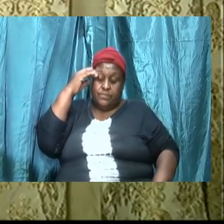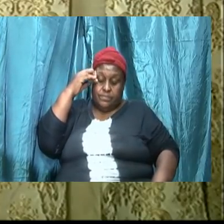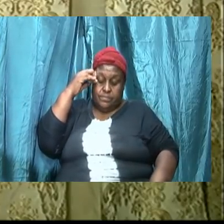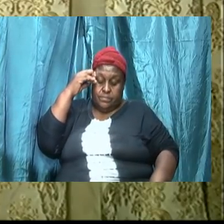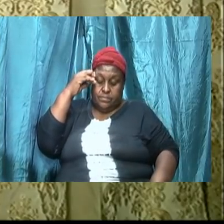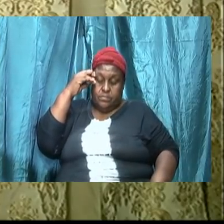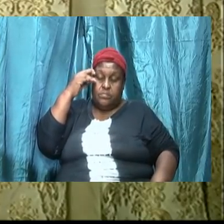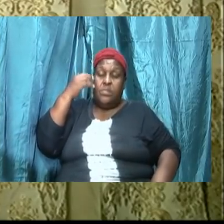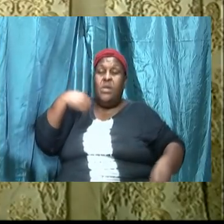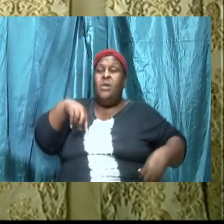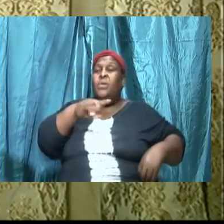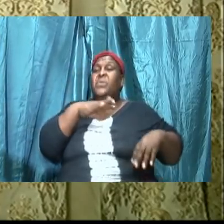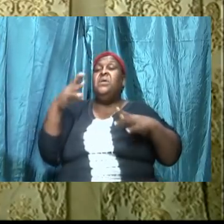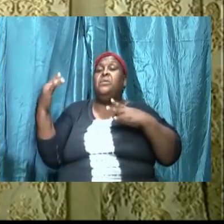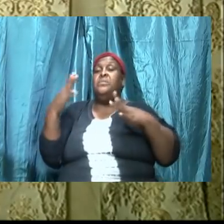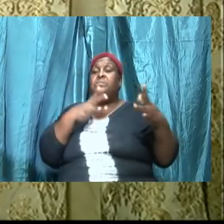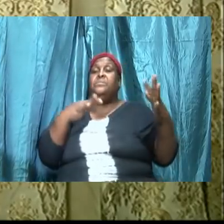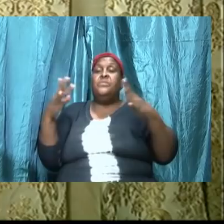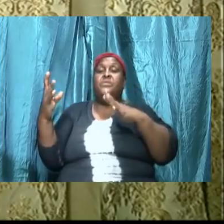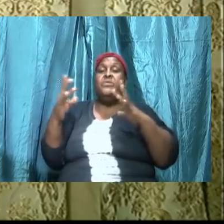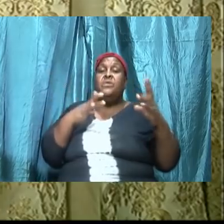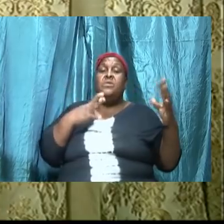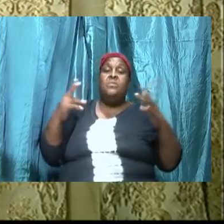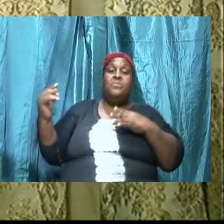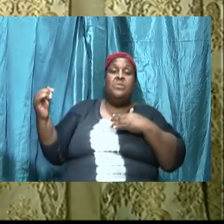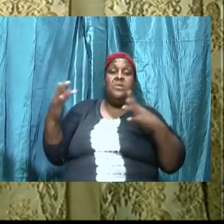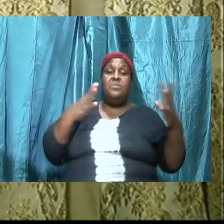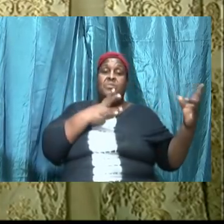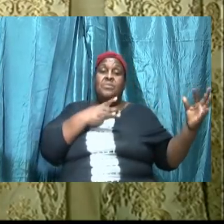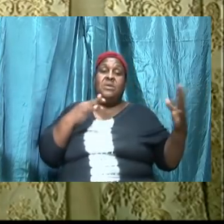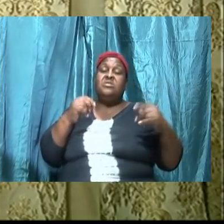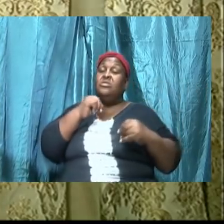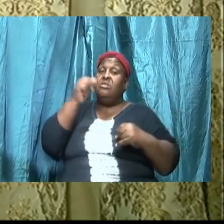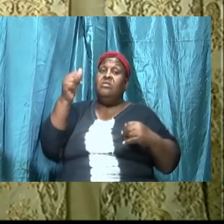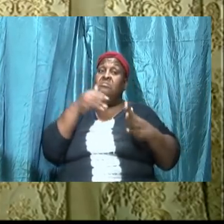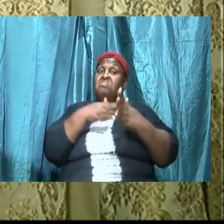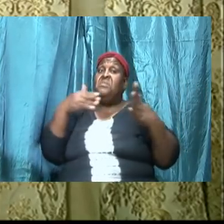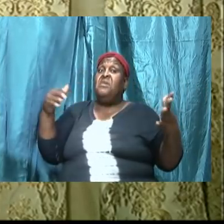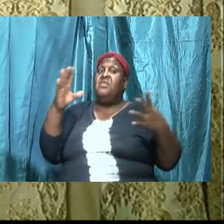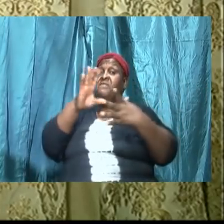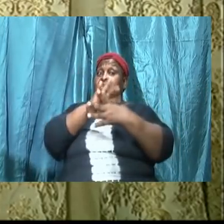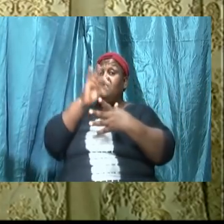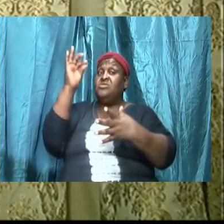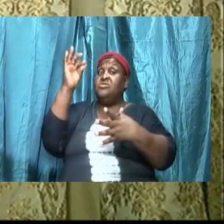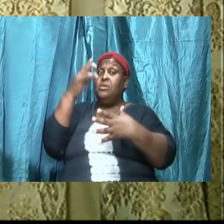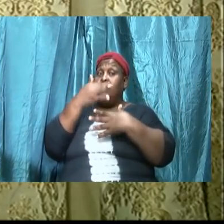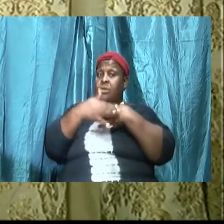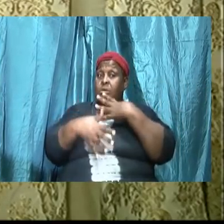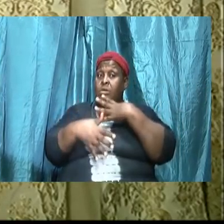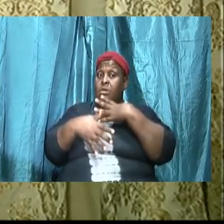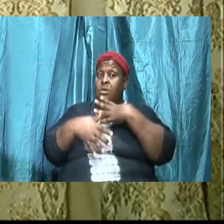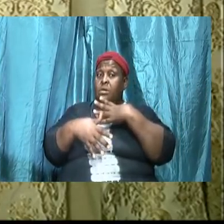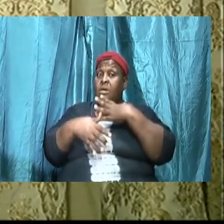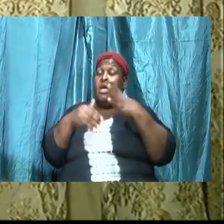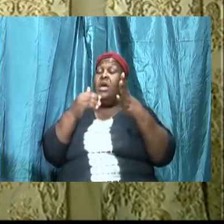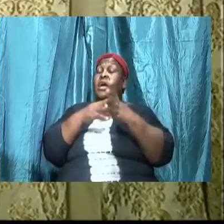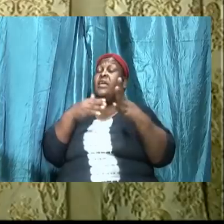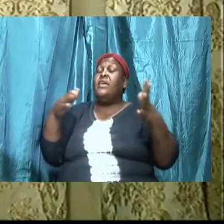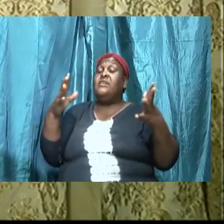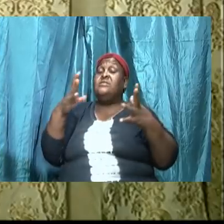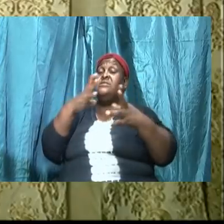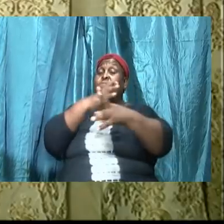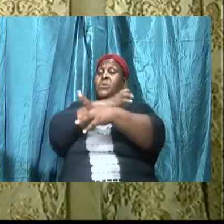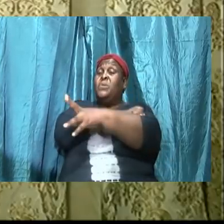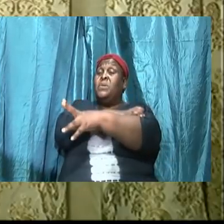that we wrestle not against flesh and blood we know that but against principalities against powers